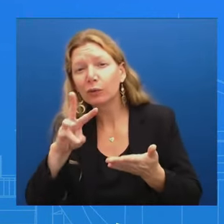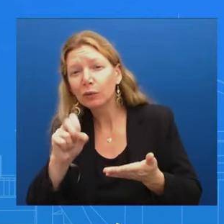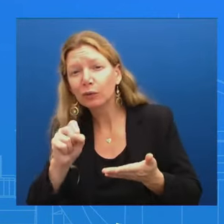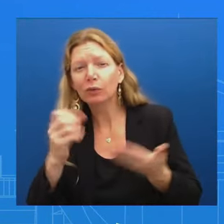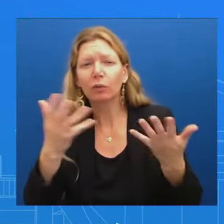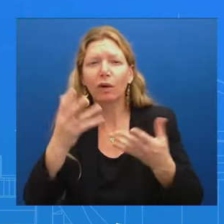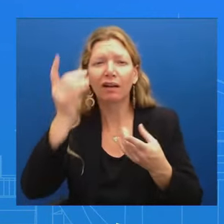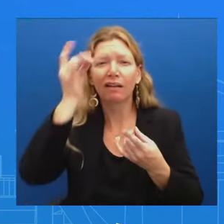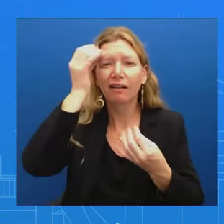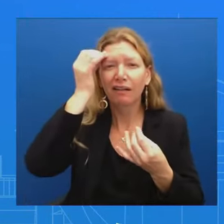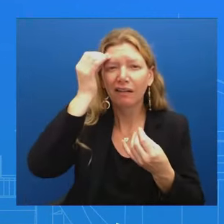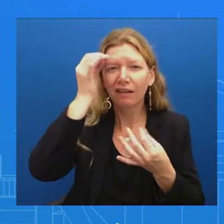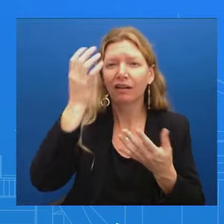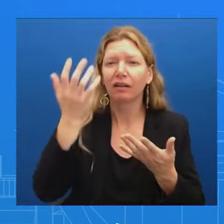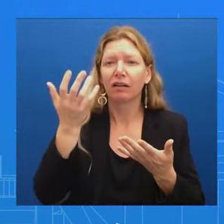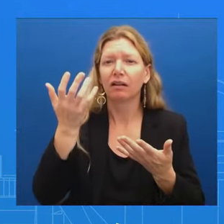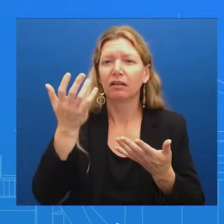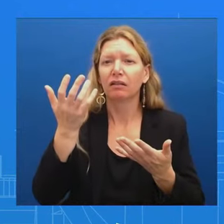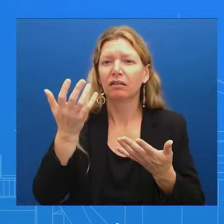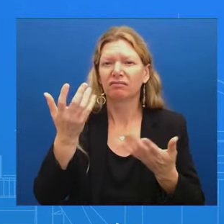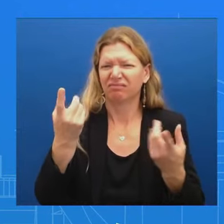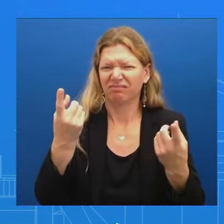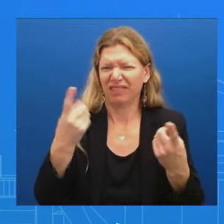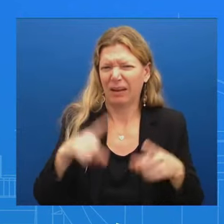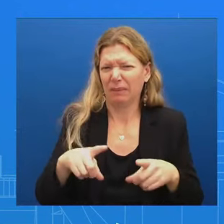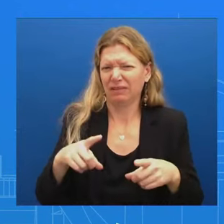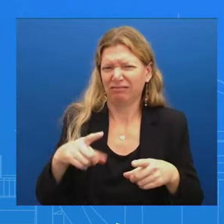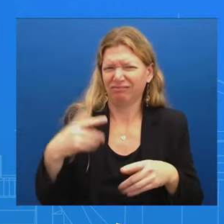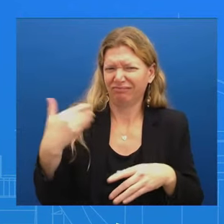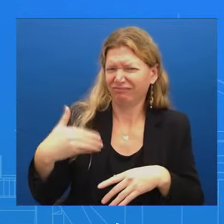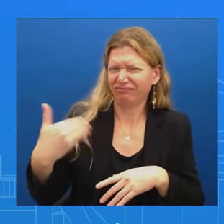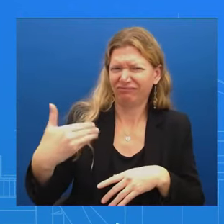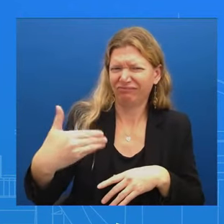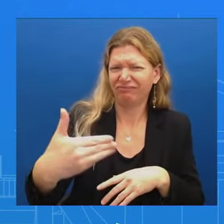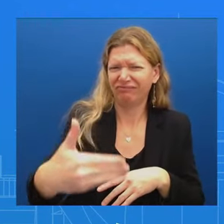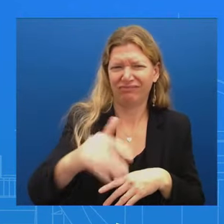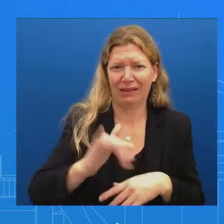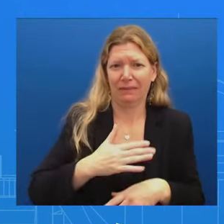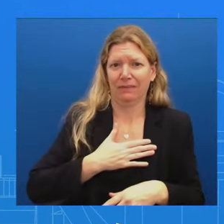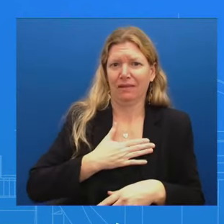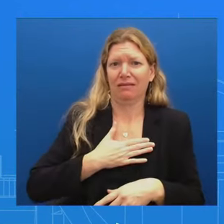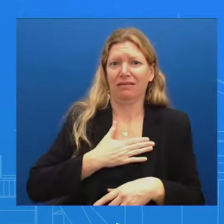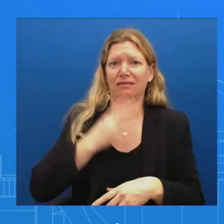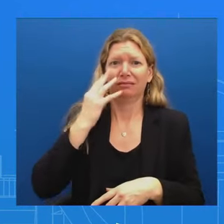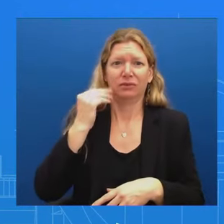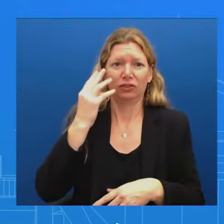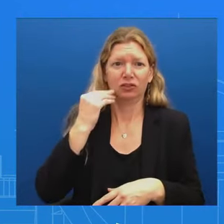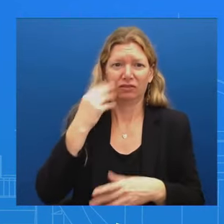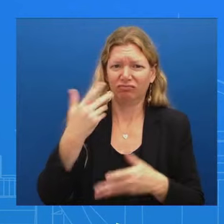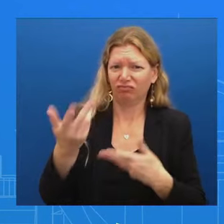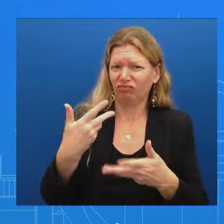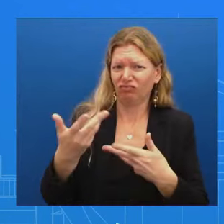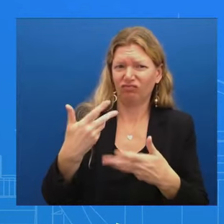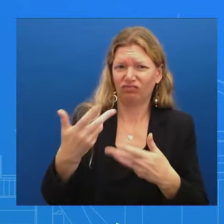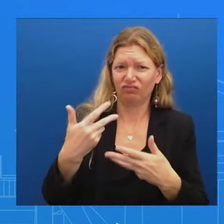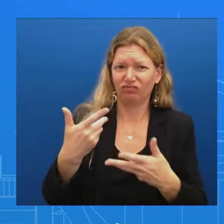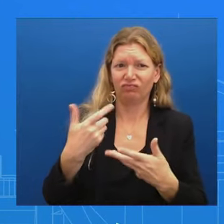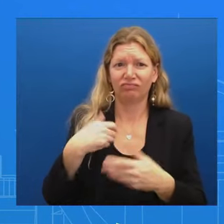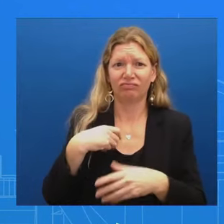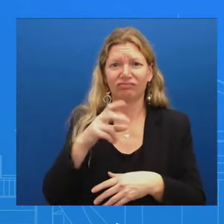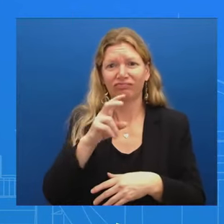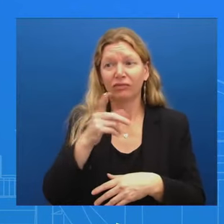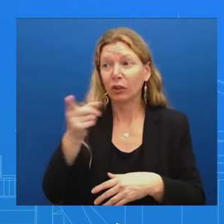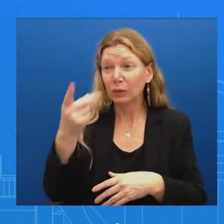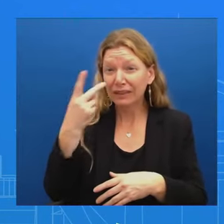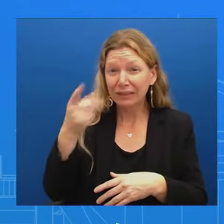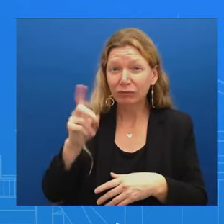often And so that's my experience with him But you all see him on the road I mean, you know, he was When we